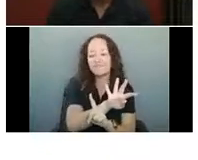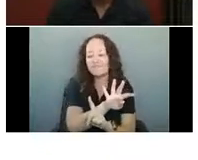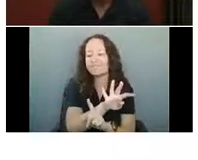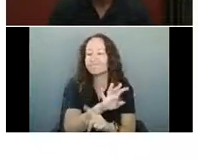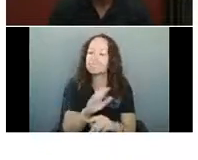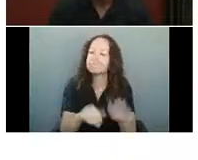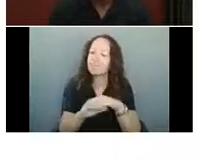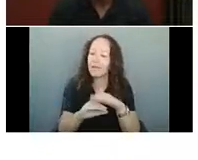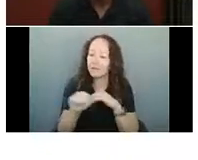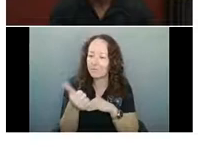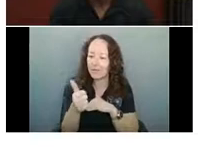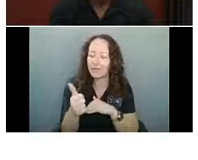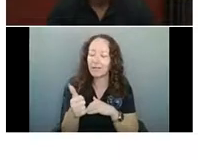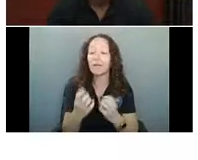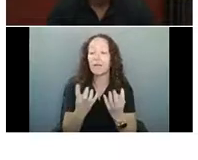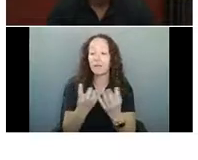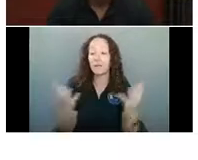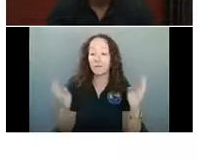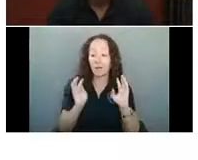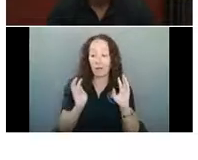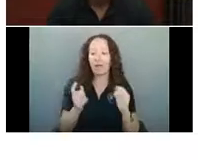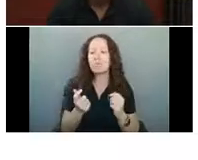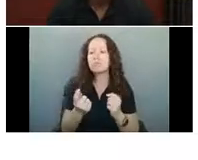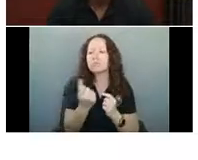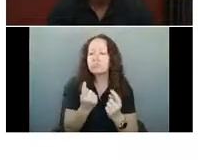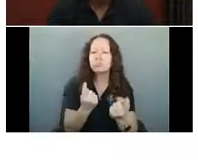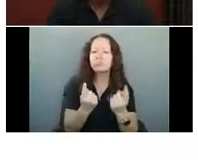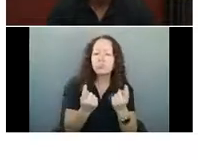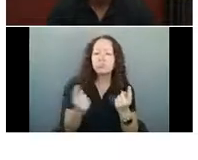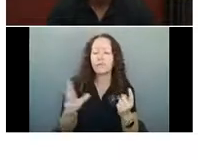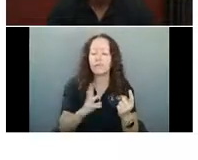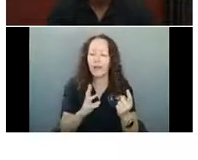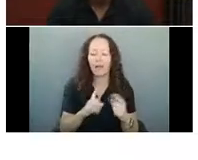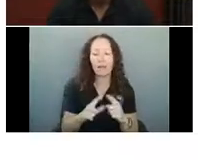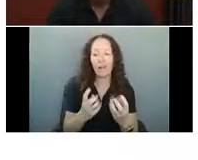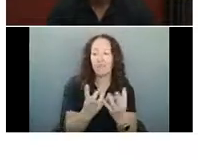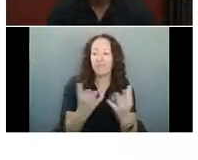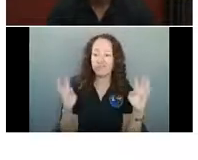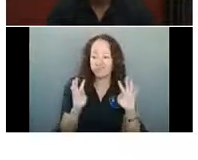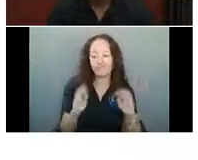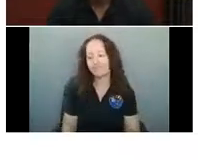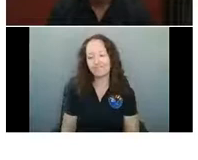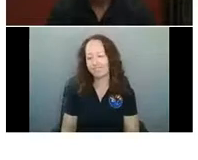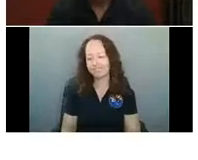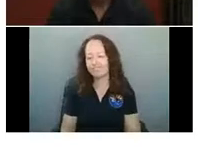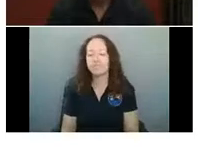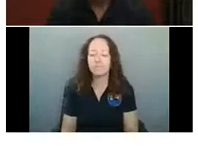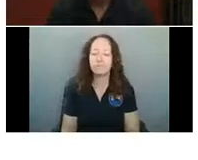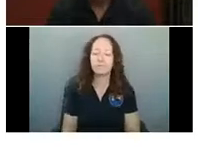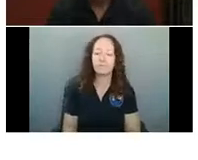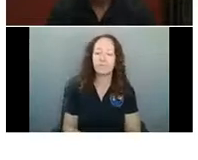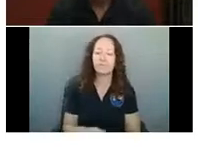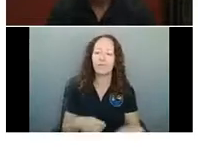and I think there's a few other things that I haven't mentioned. But there is a long list